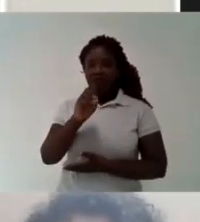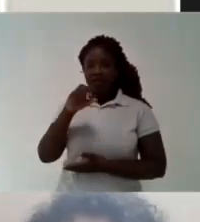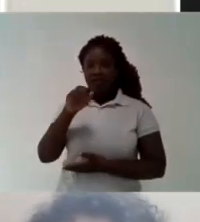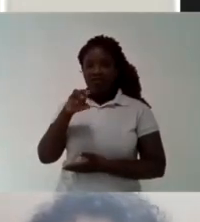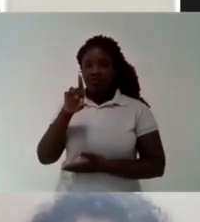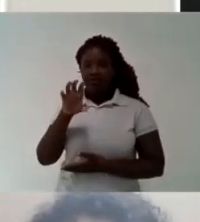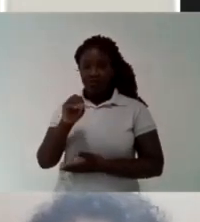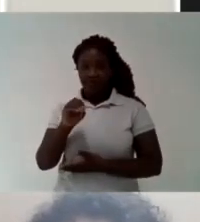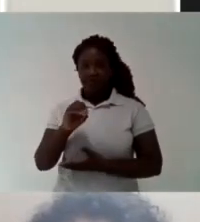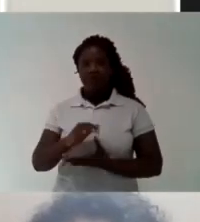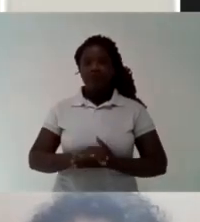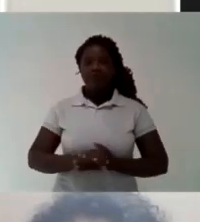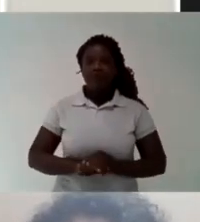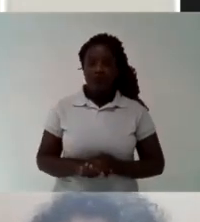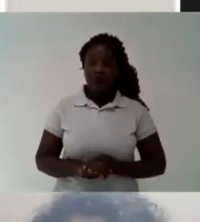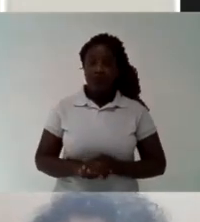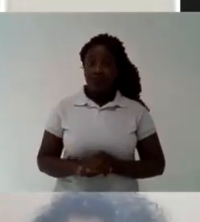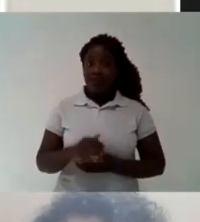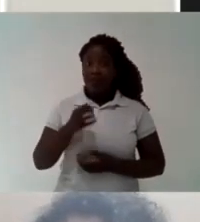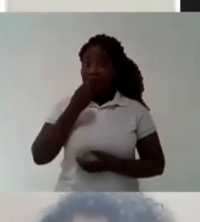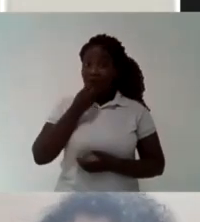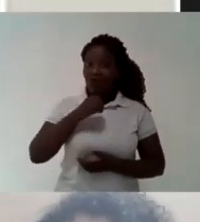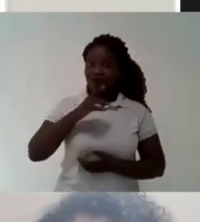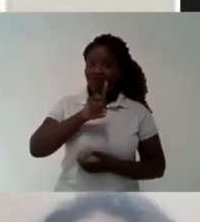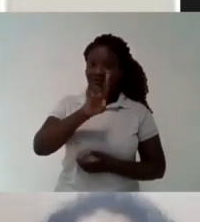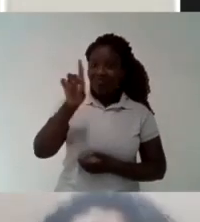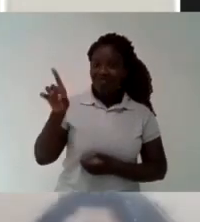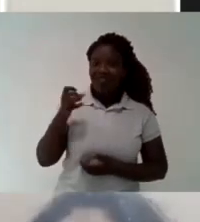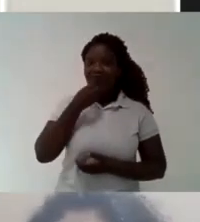to continue this presentation